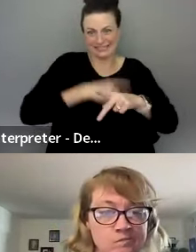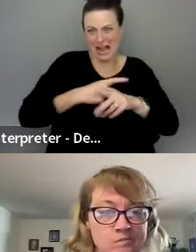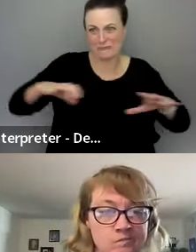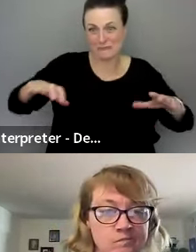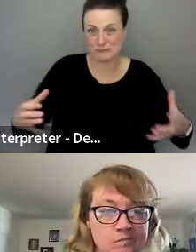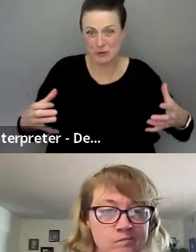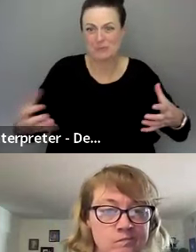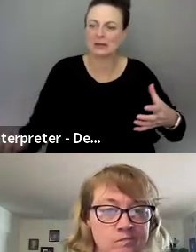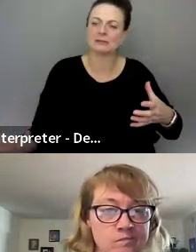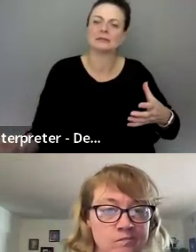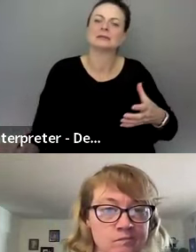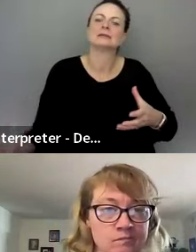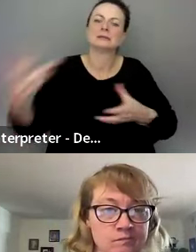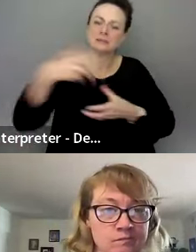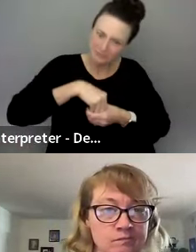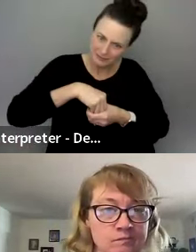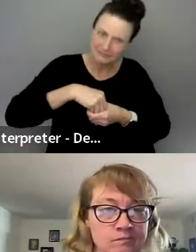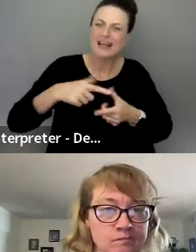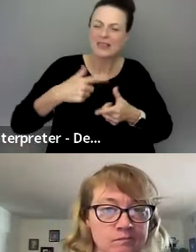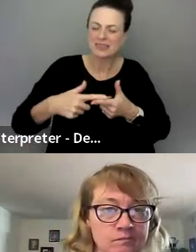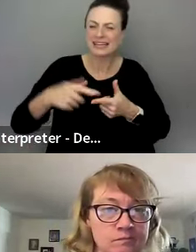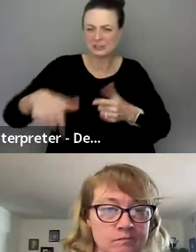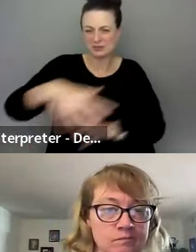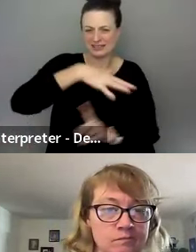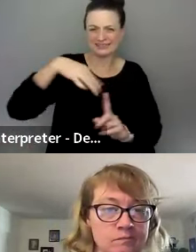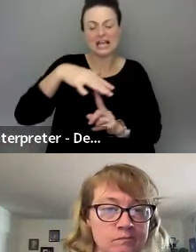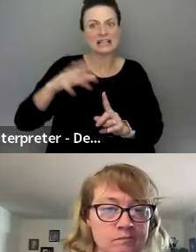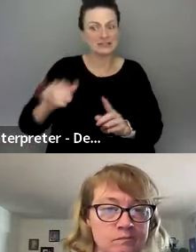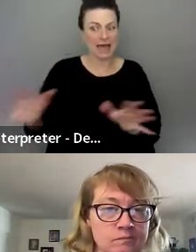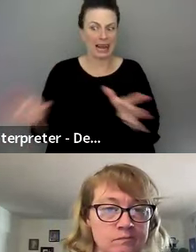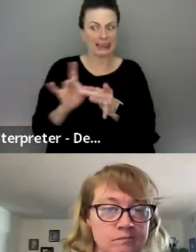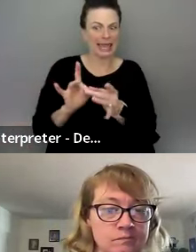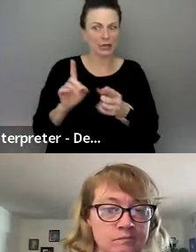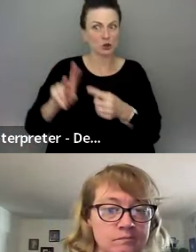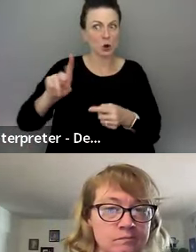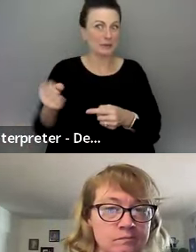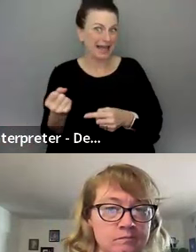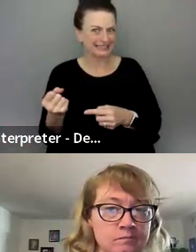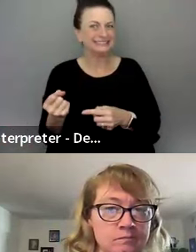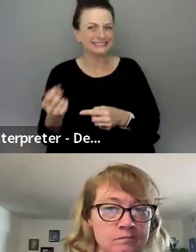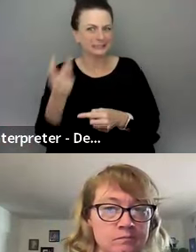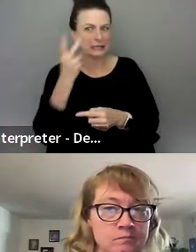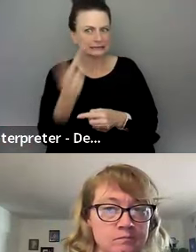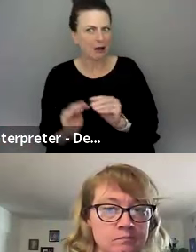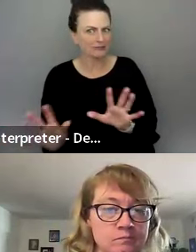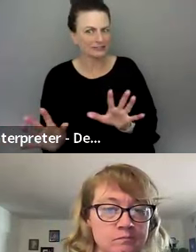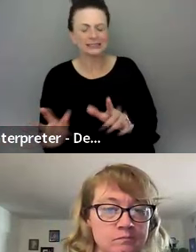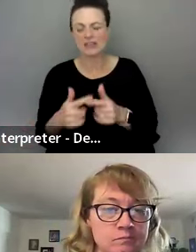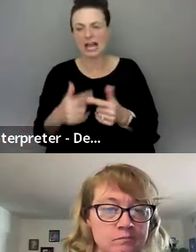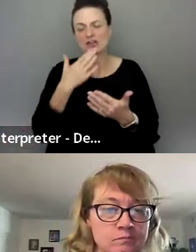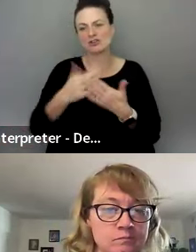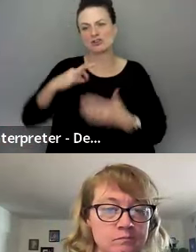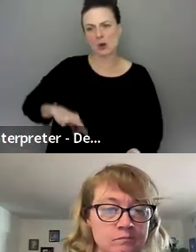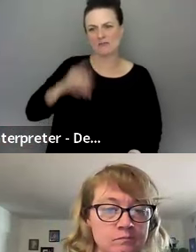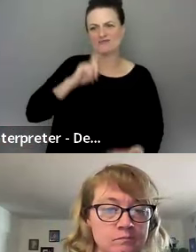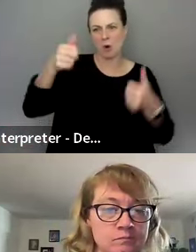bringing people into the ecosystem. Uh, as long as that link is made, uh, they said it's gonna be, uh, good for the